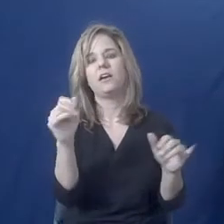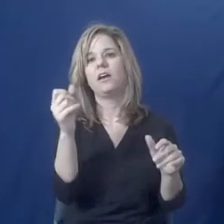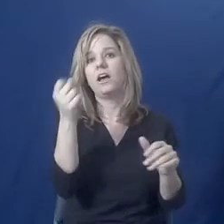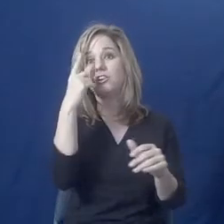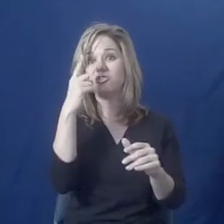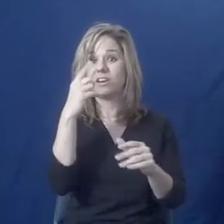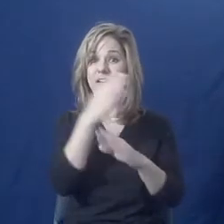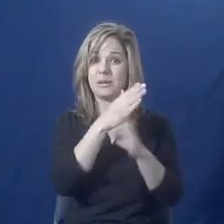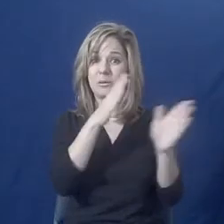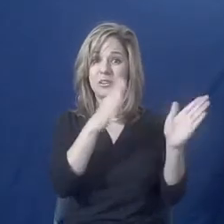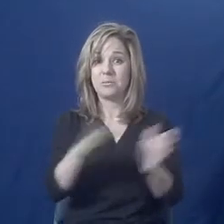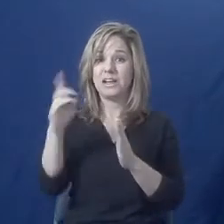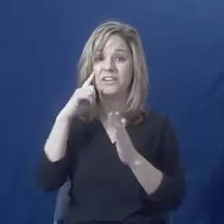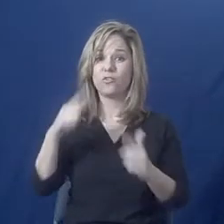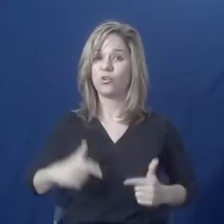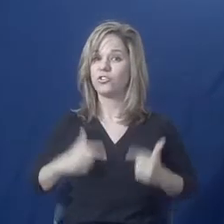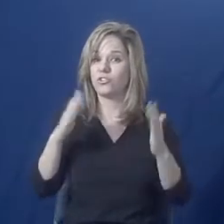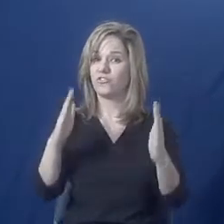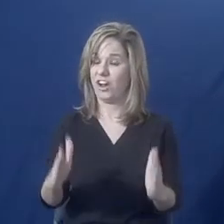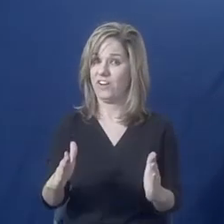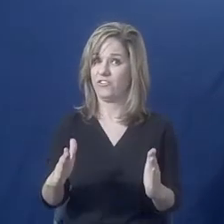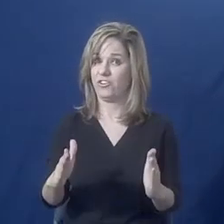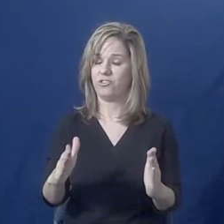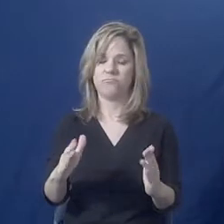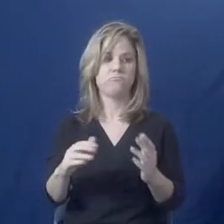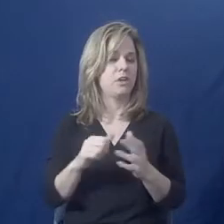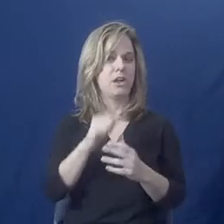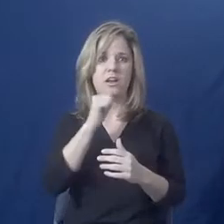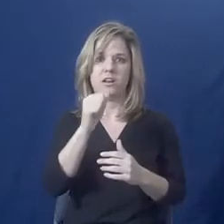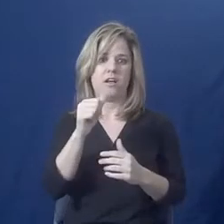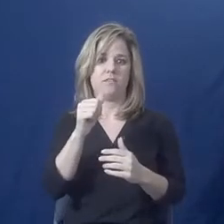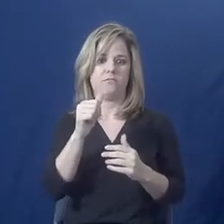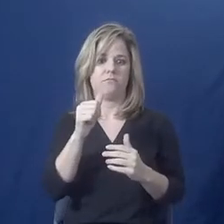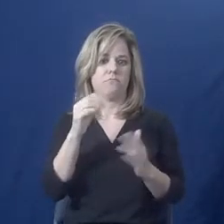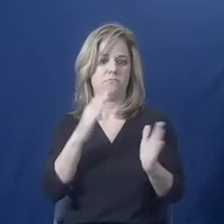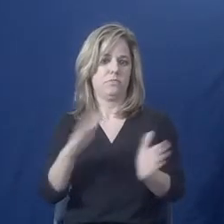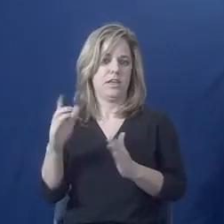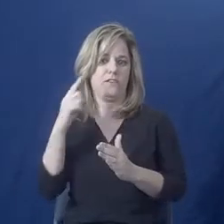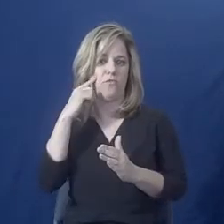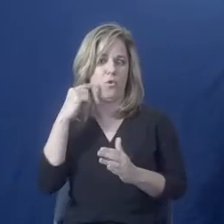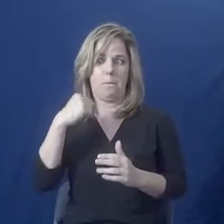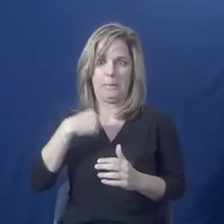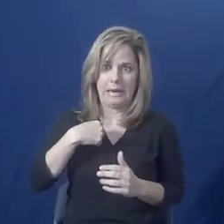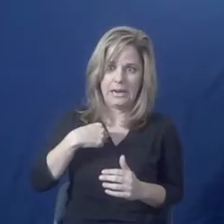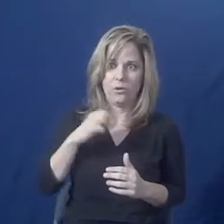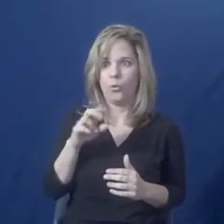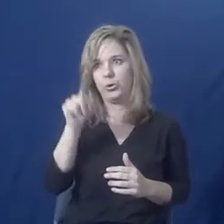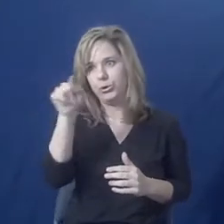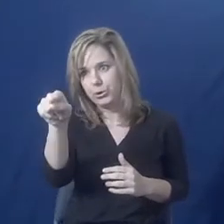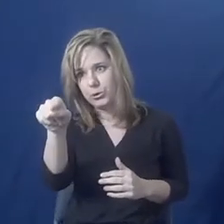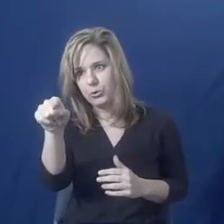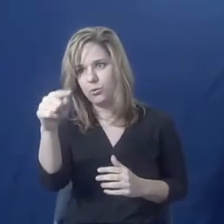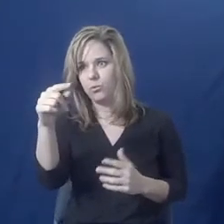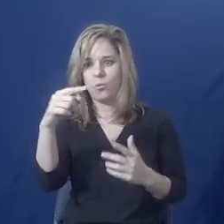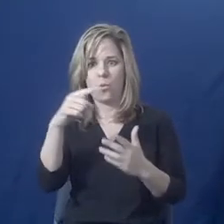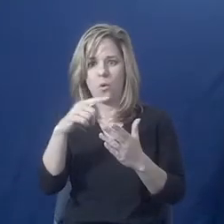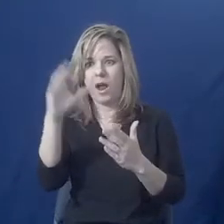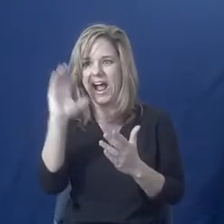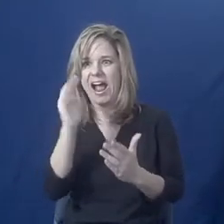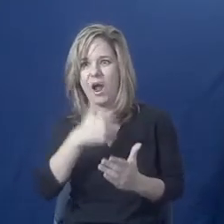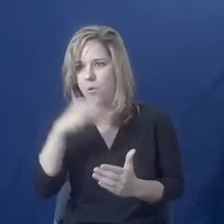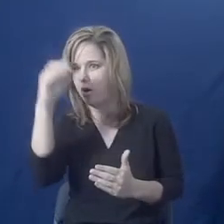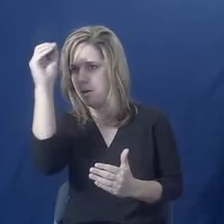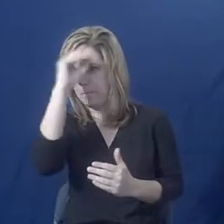for a survivor. It's not a plan about what you or I think the survivor